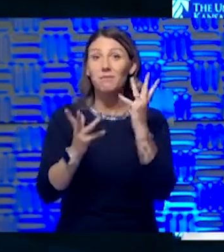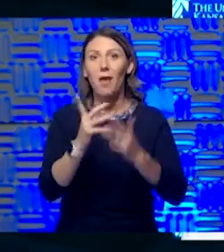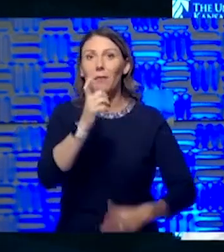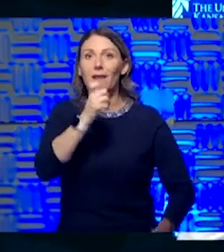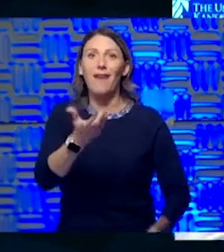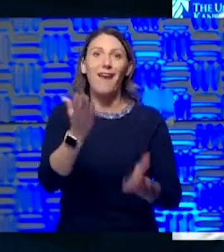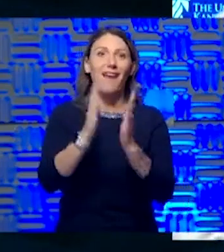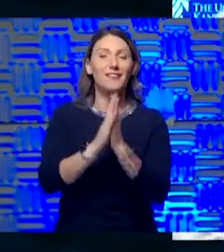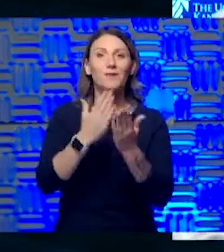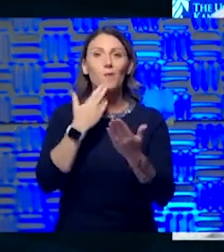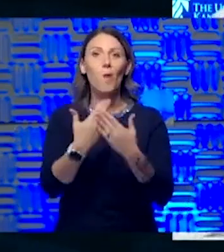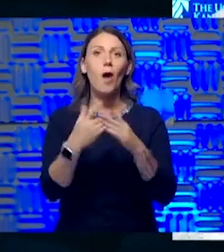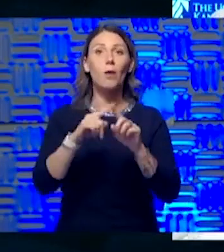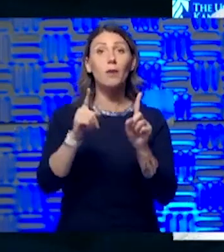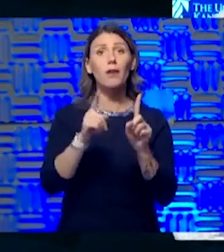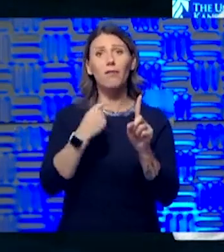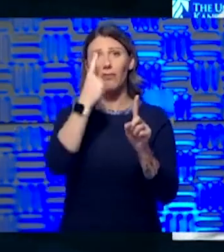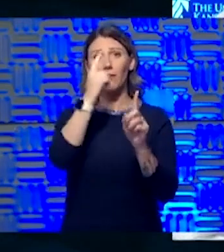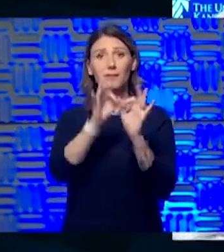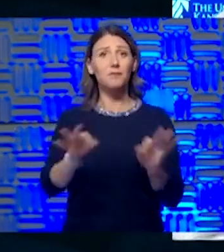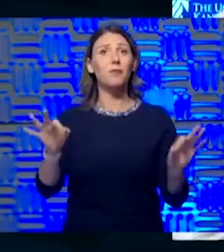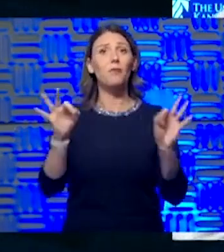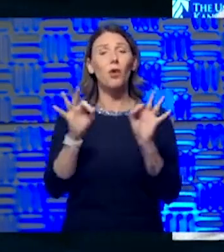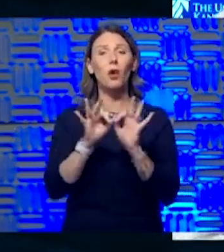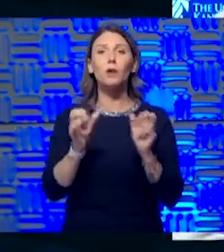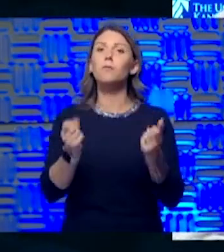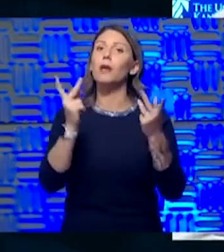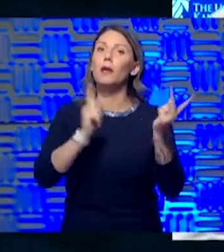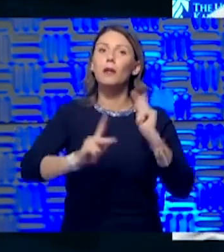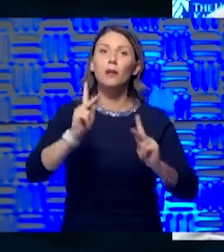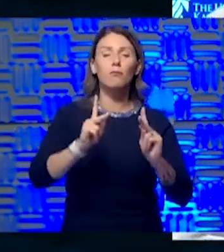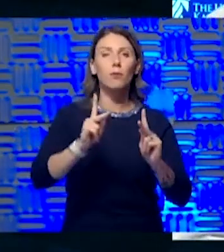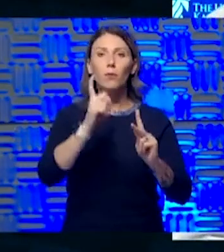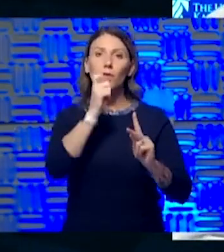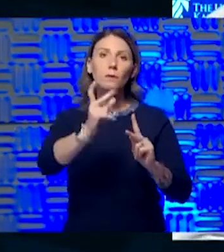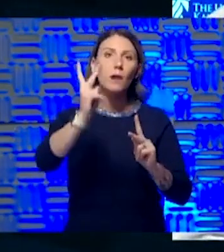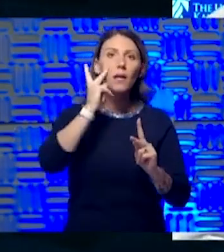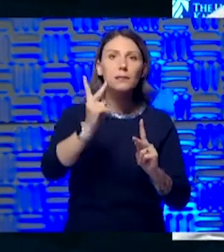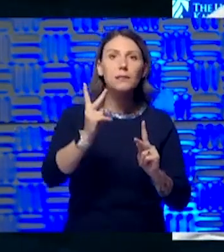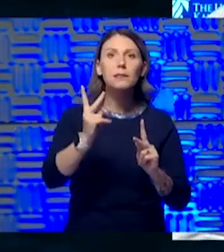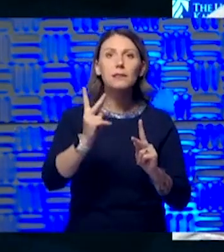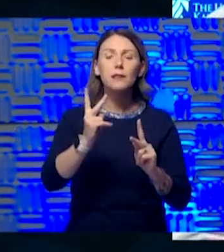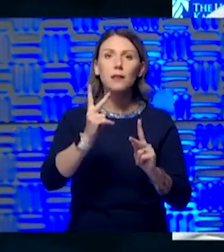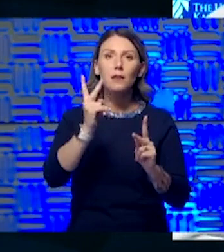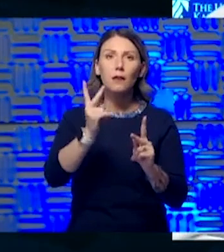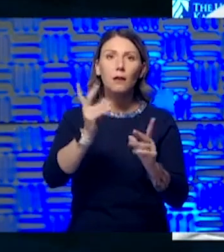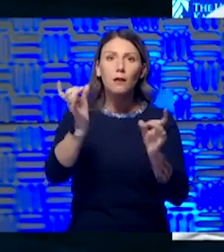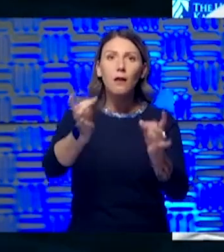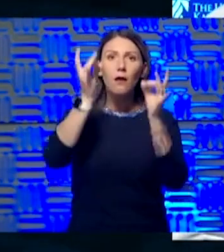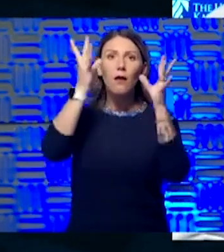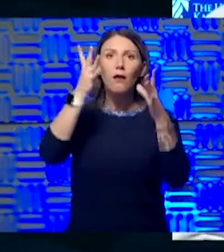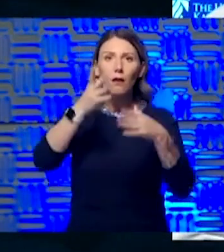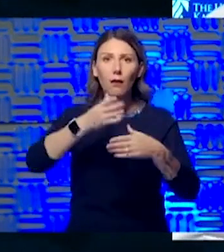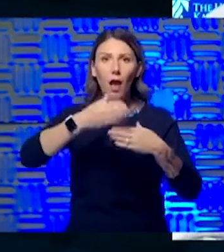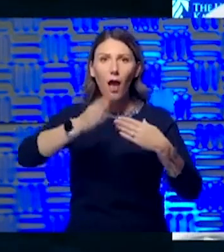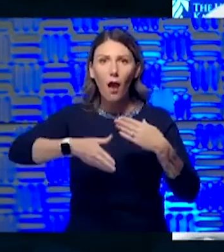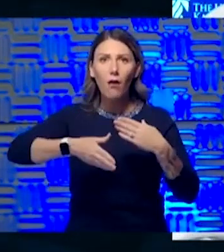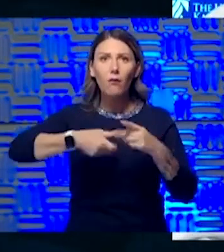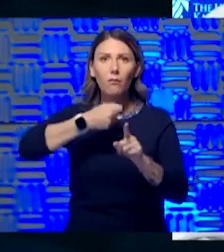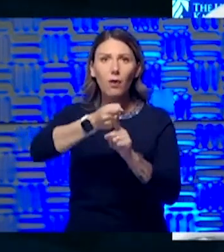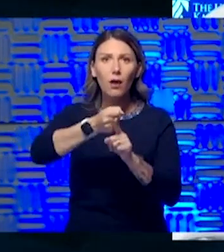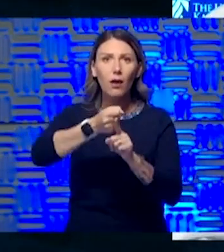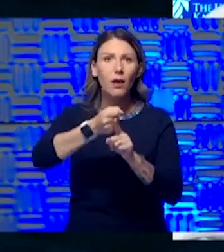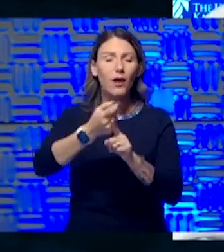very well, but I think it's important. So, for many of us or many people who haven't seen the devastating outcome of COVID-19, we're